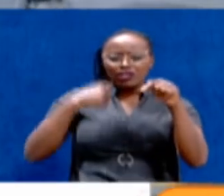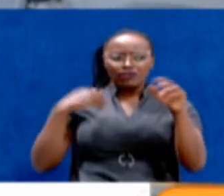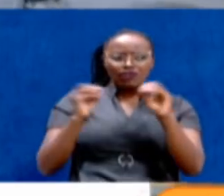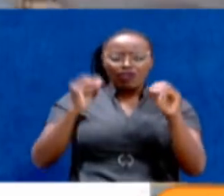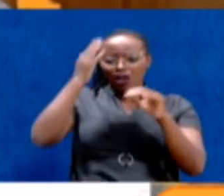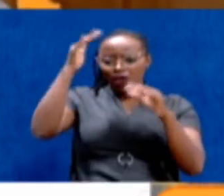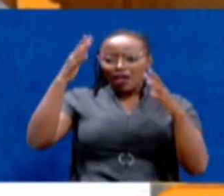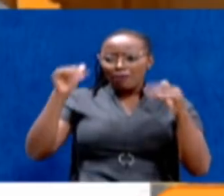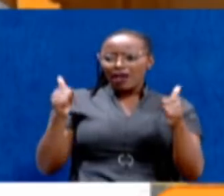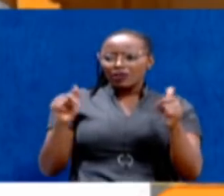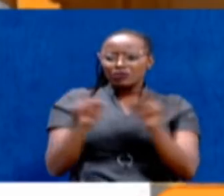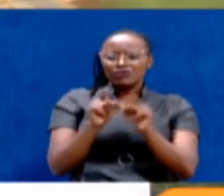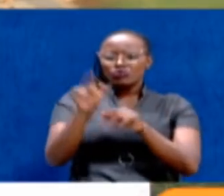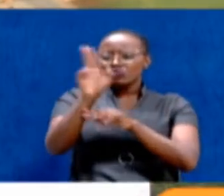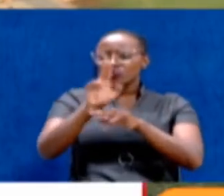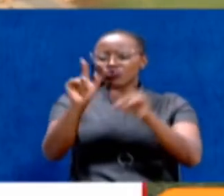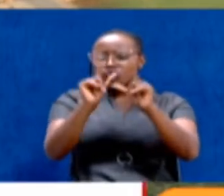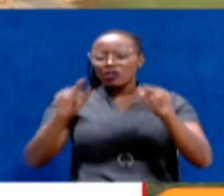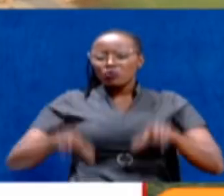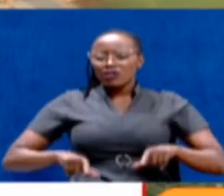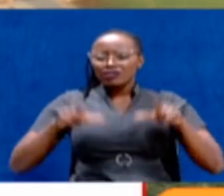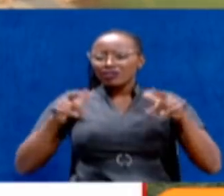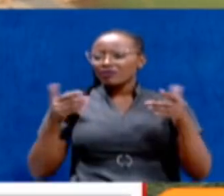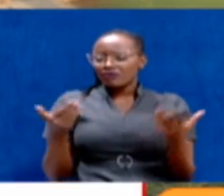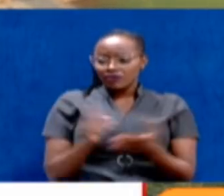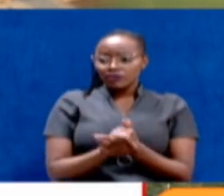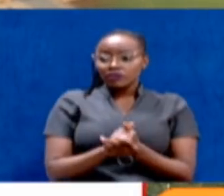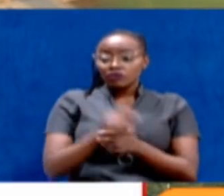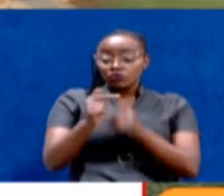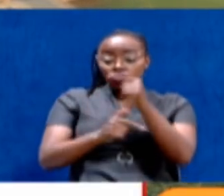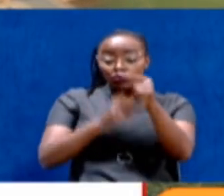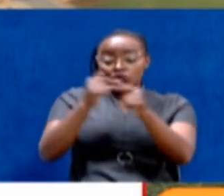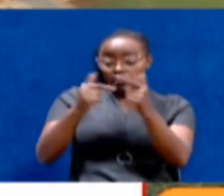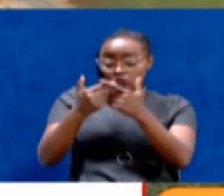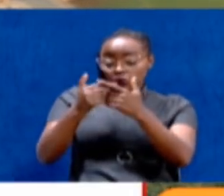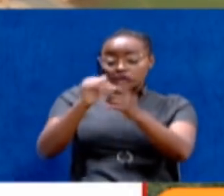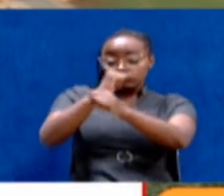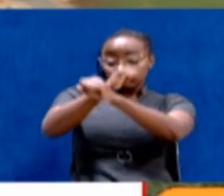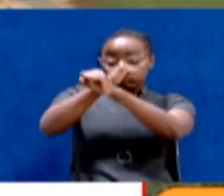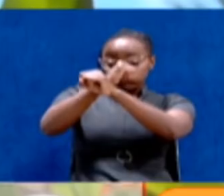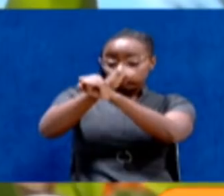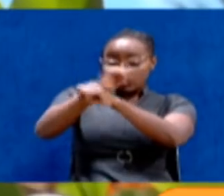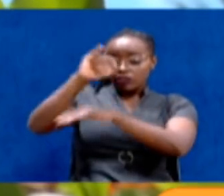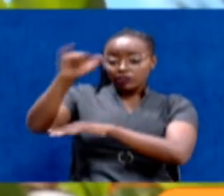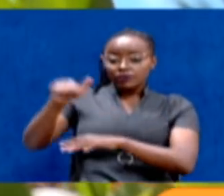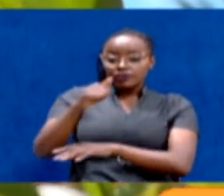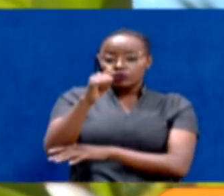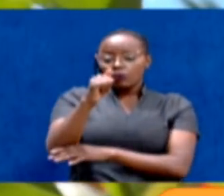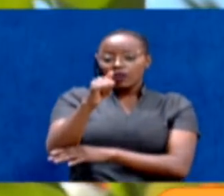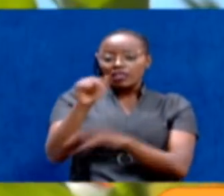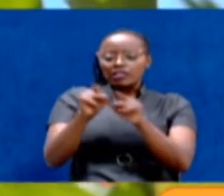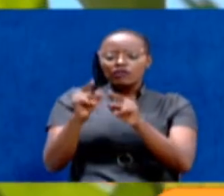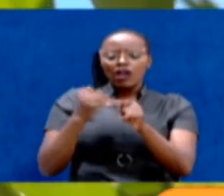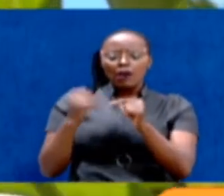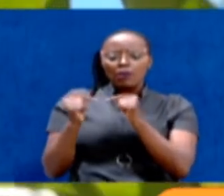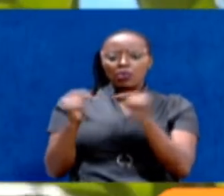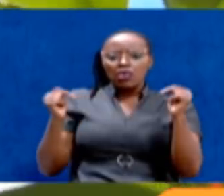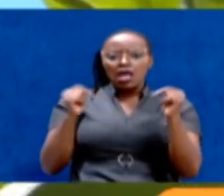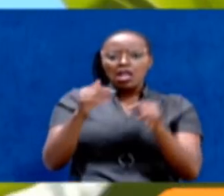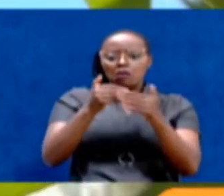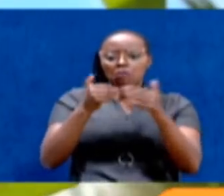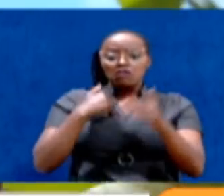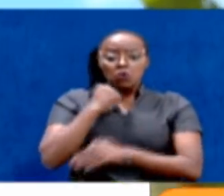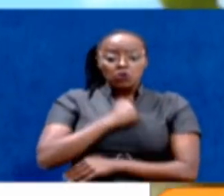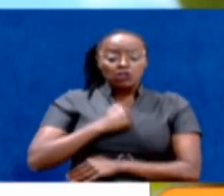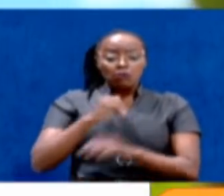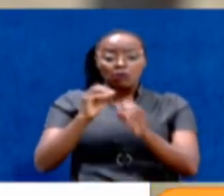I don't know why you use the word survive. That he pushed through government's agenda and defended the Jubilee administration, Duwale was unrivaled and he was ever